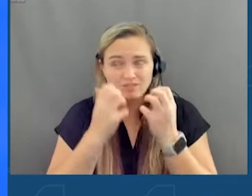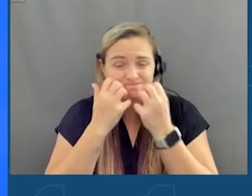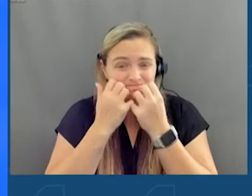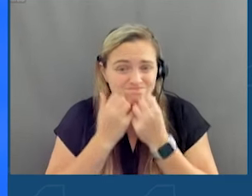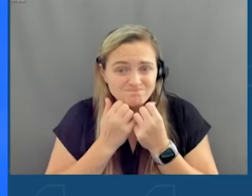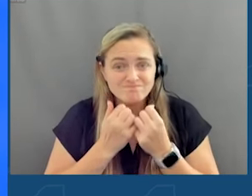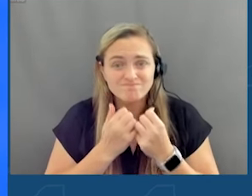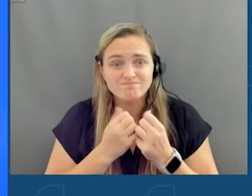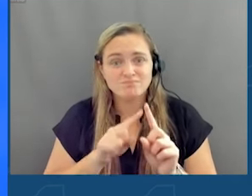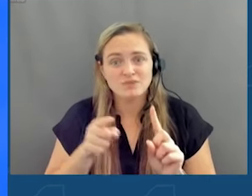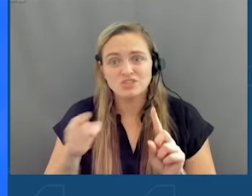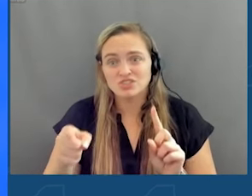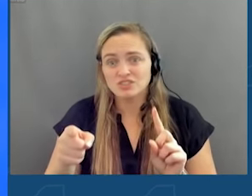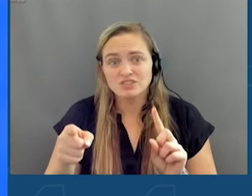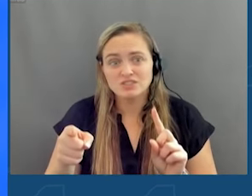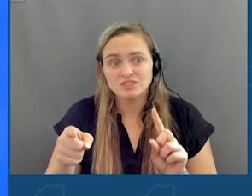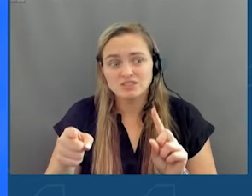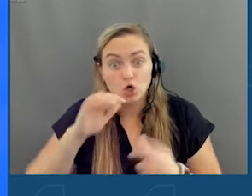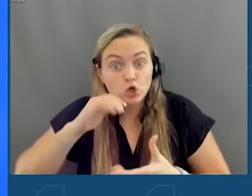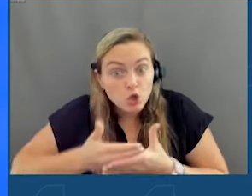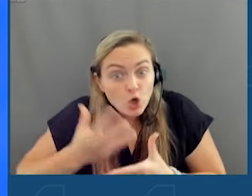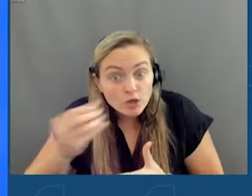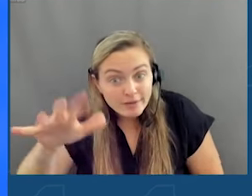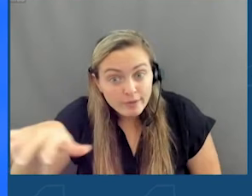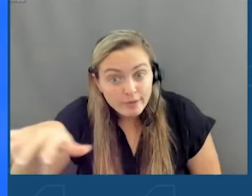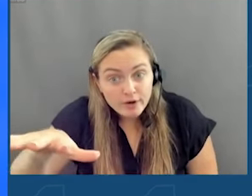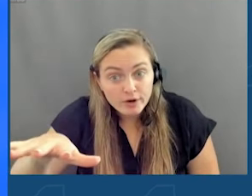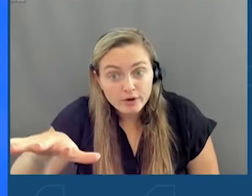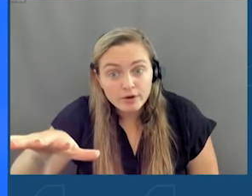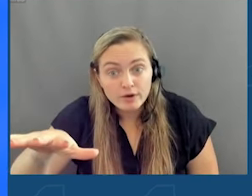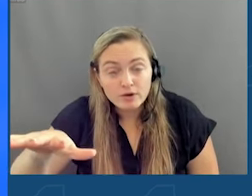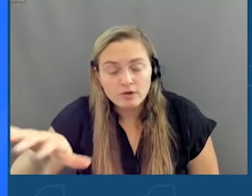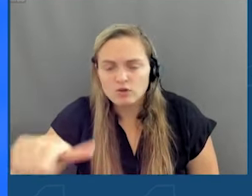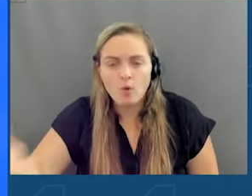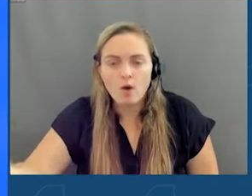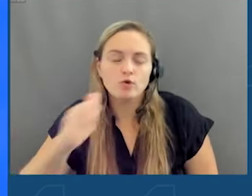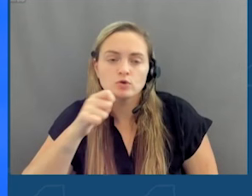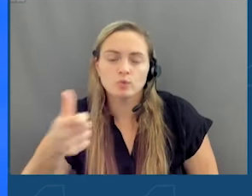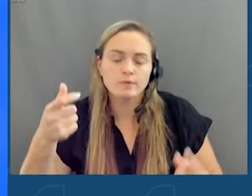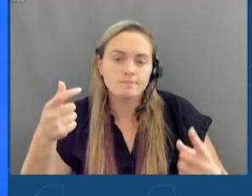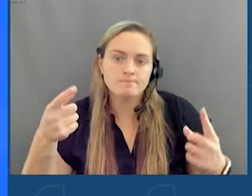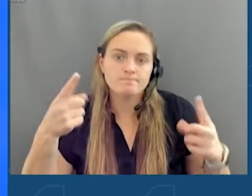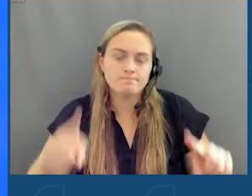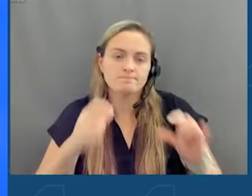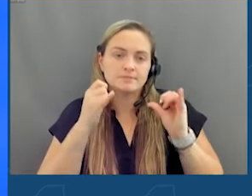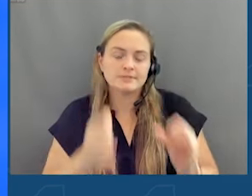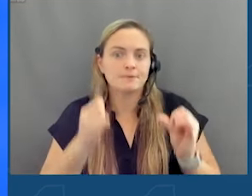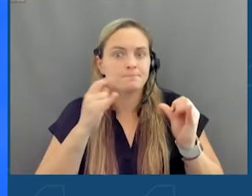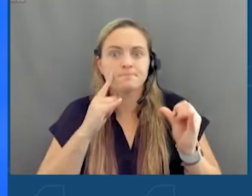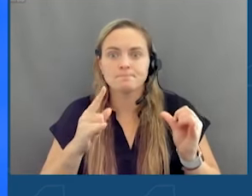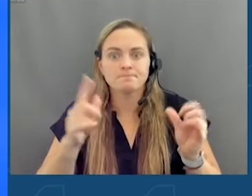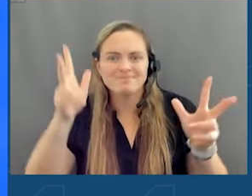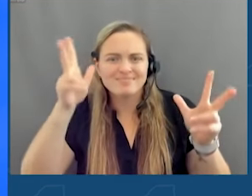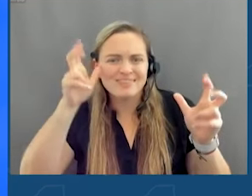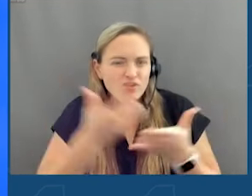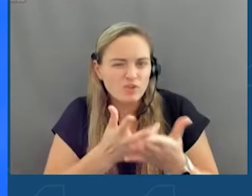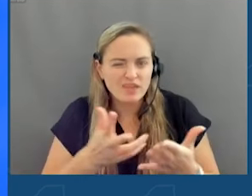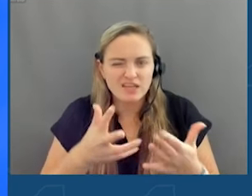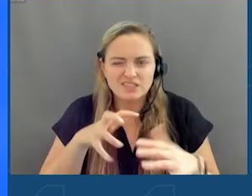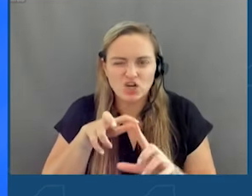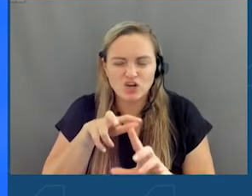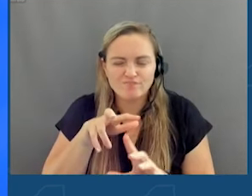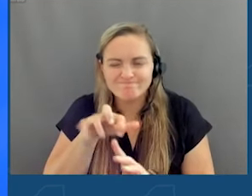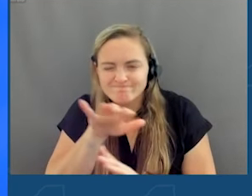But she is out there and her daughter's out there now. So others will not fall prey to the evil forces that lurk on